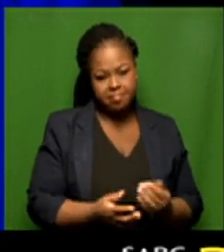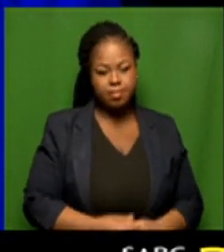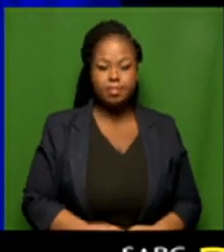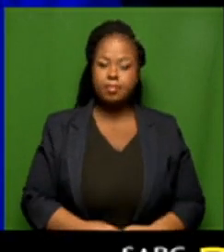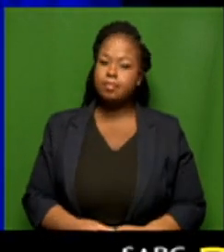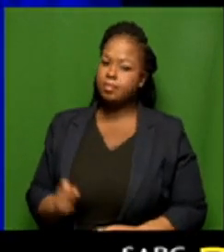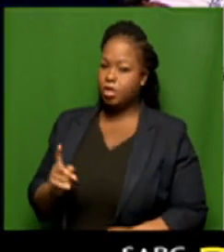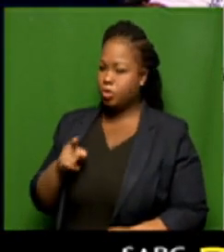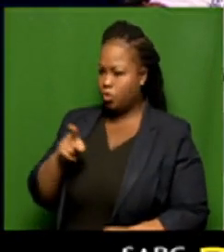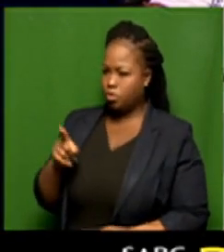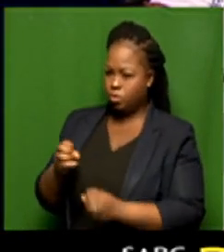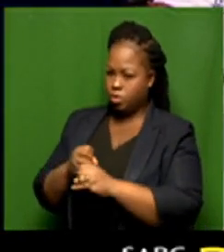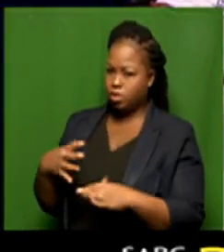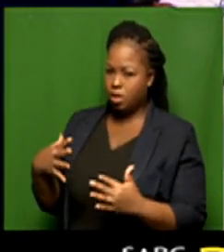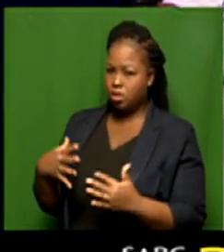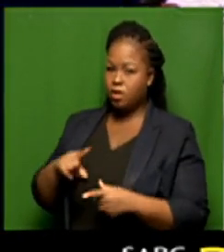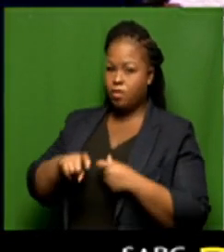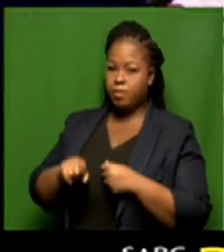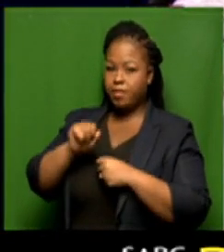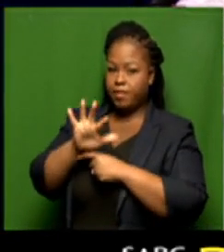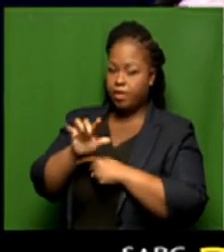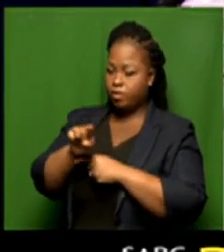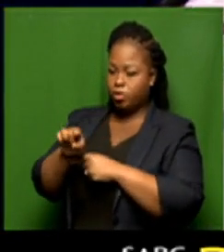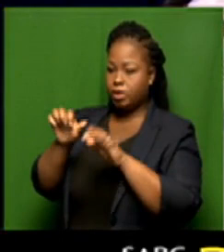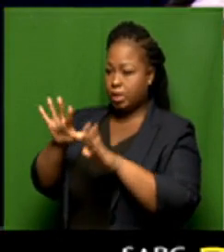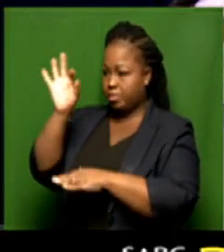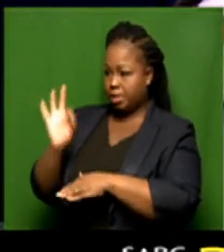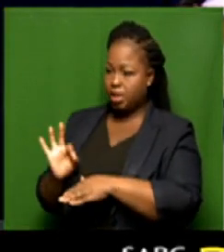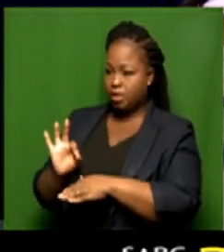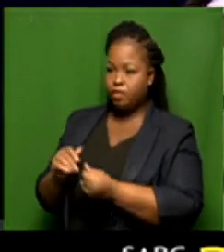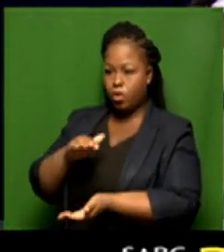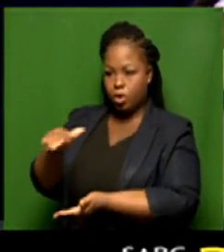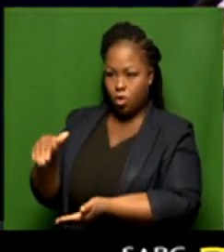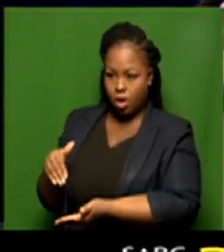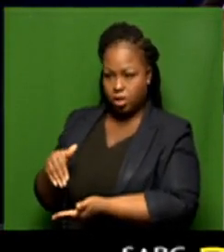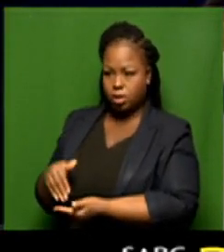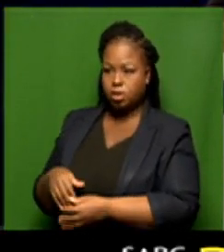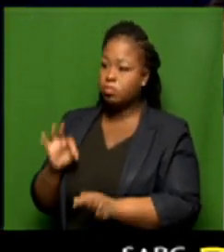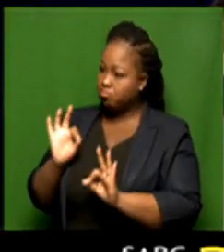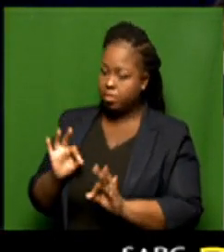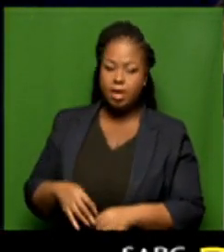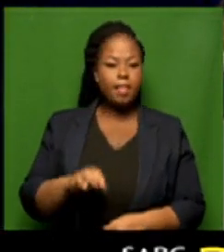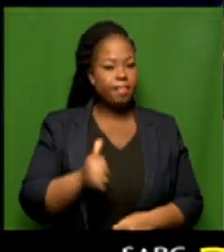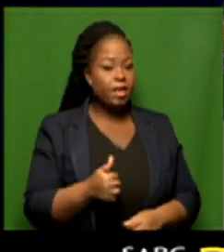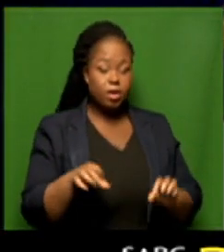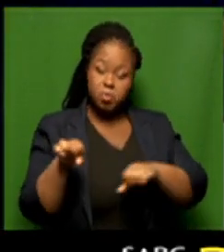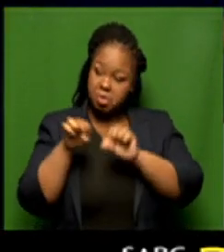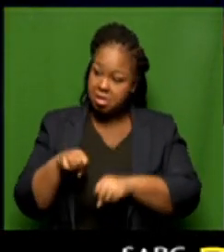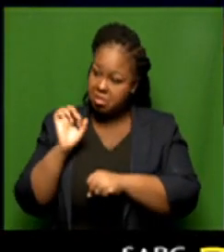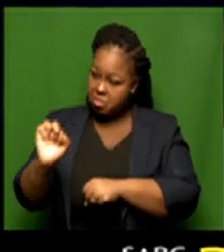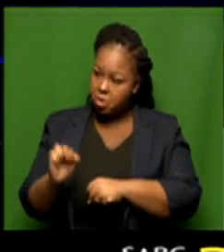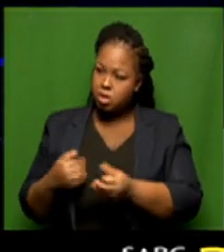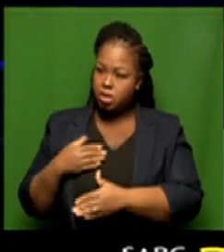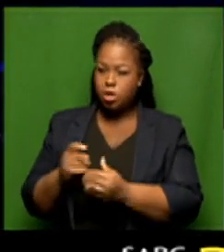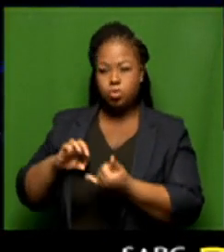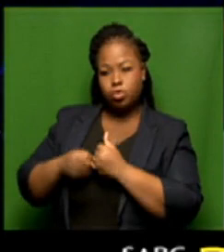So, you start from 5 to 10 percent of the votes collected. Correct. That's when your systems go in and you can start